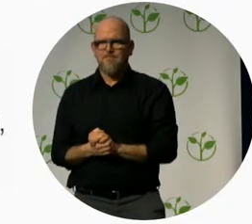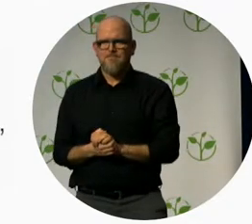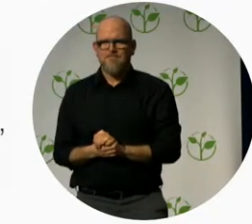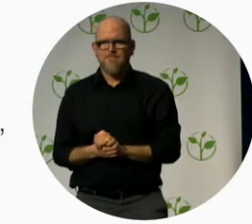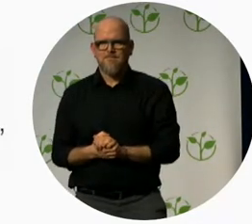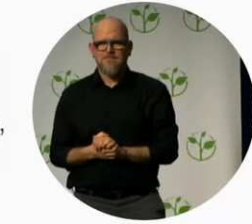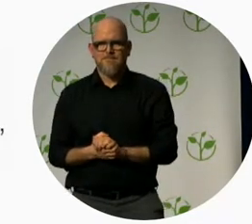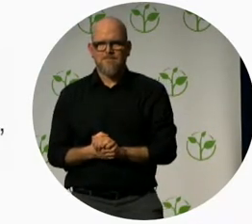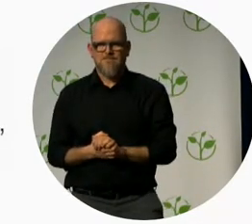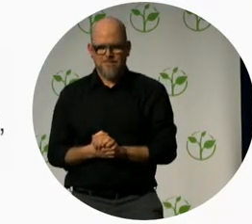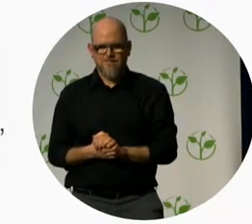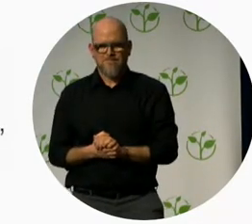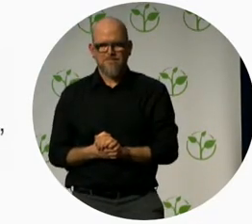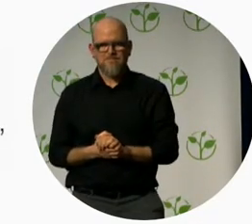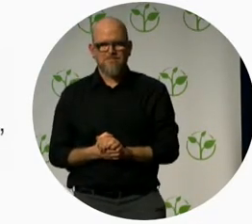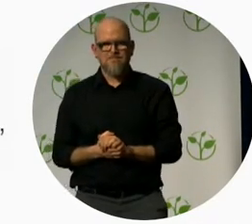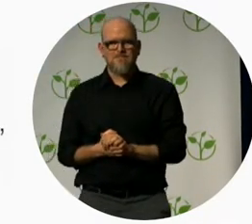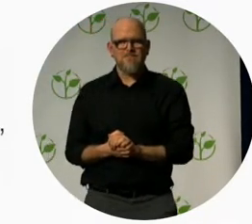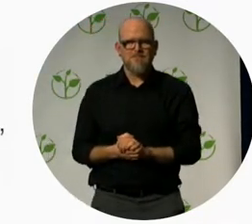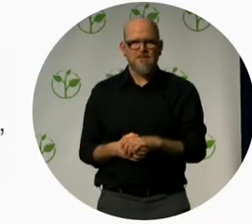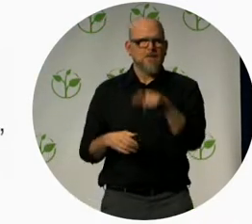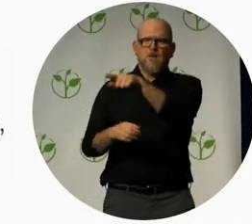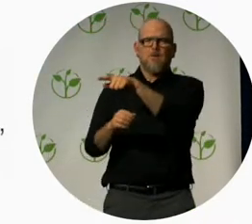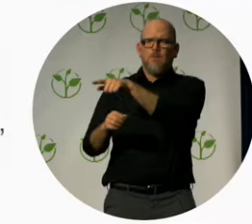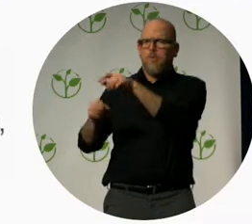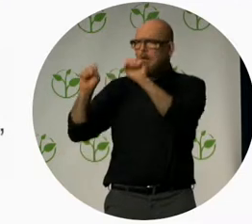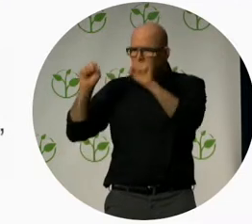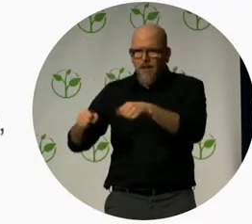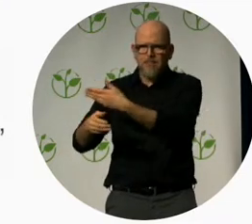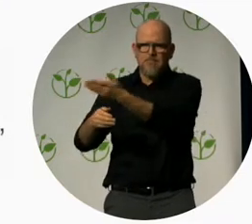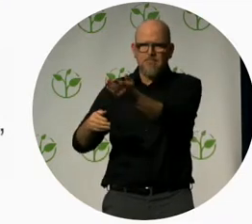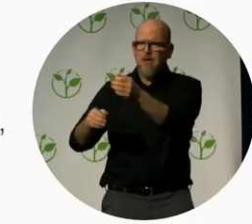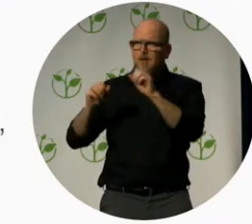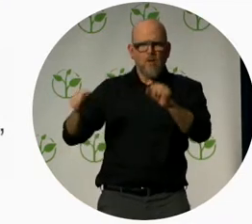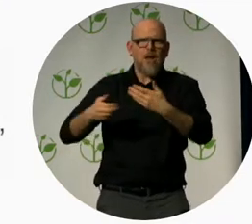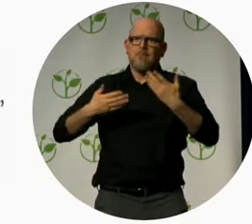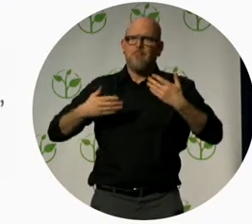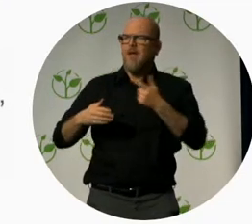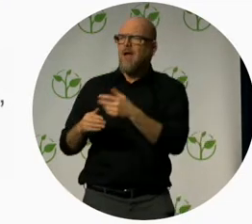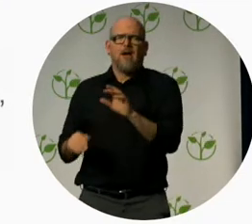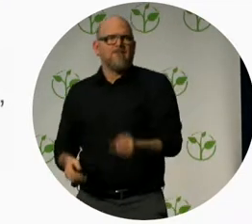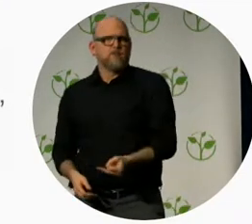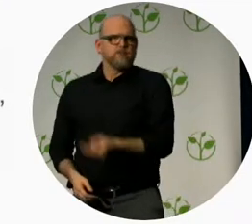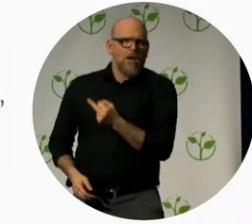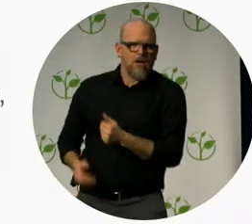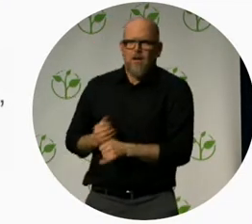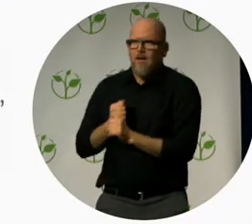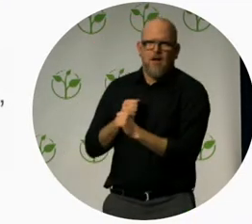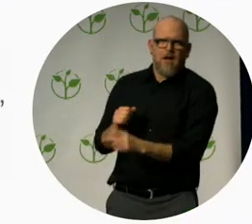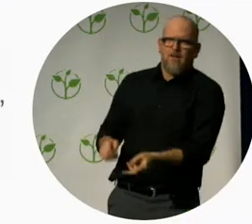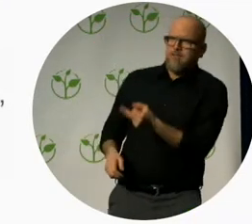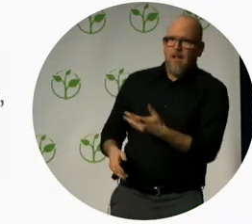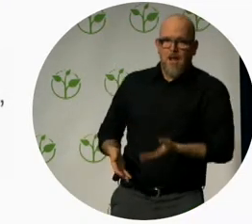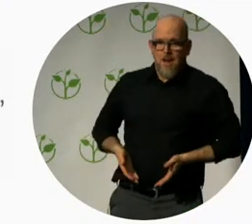You can say almost anything. Like, holy shit. You just had a baby. Shit, yeah. Yeah.